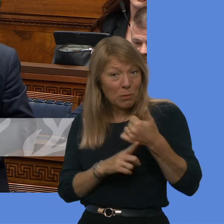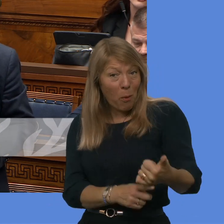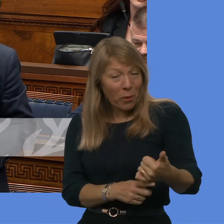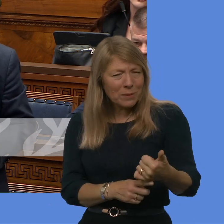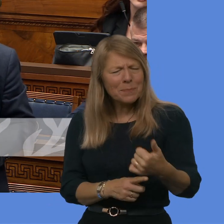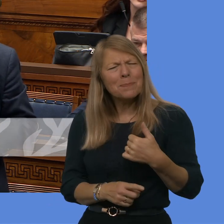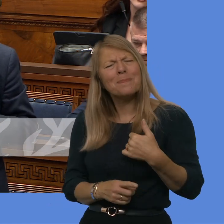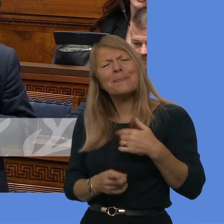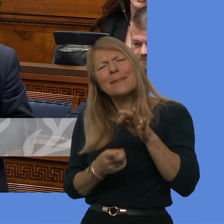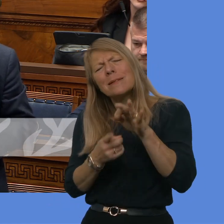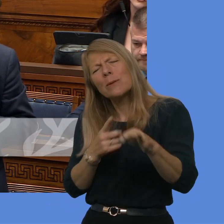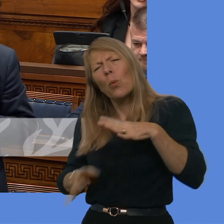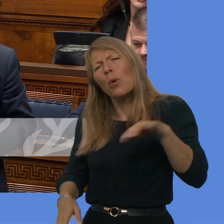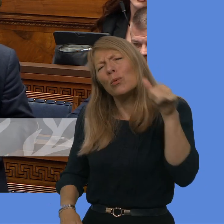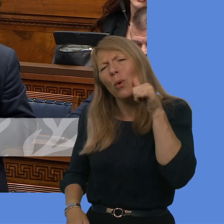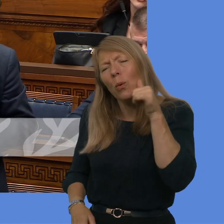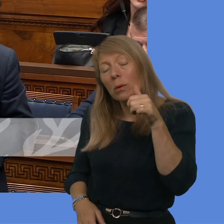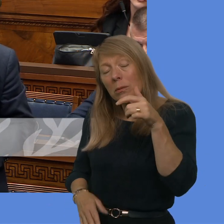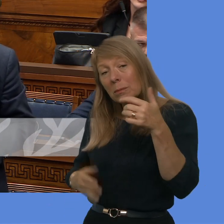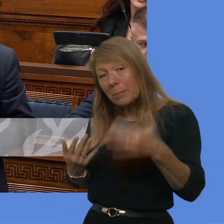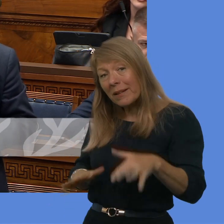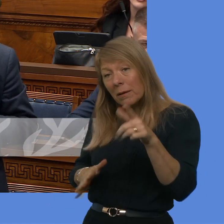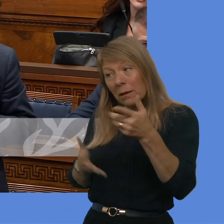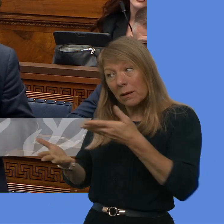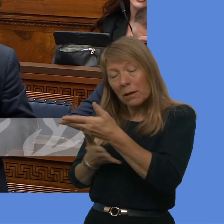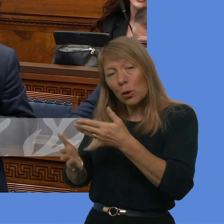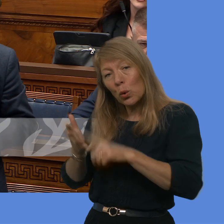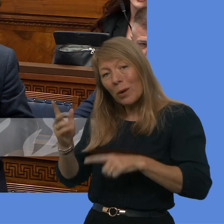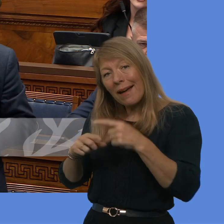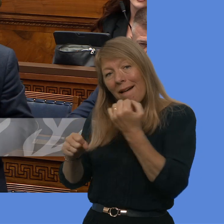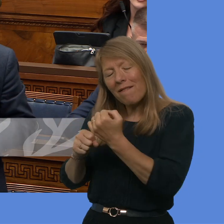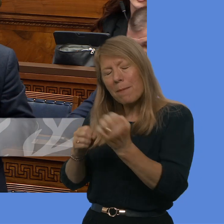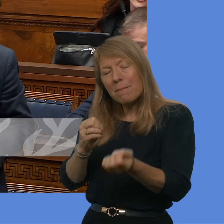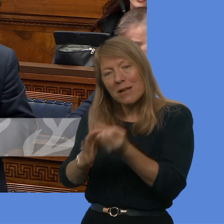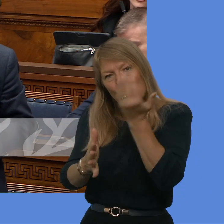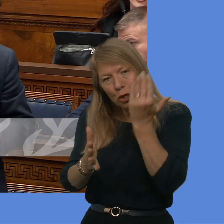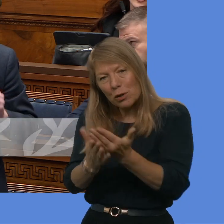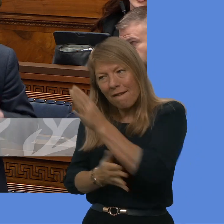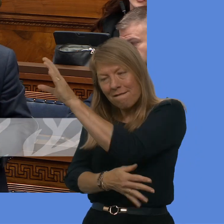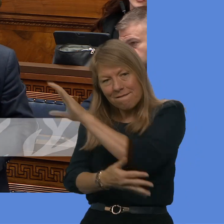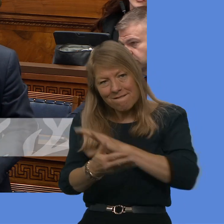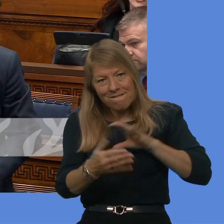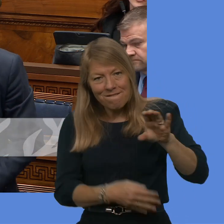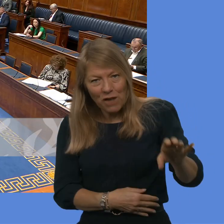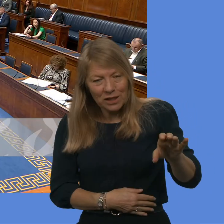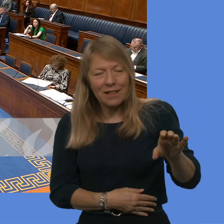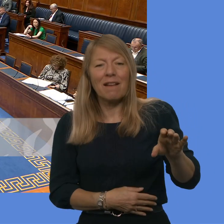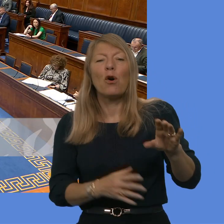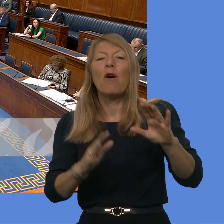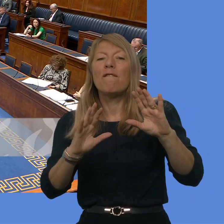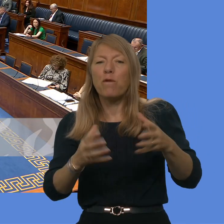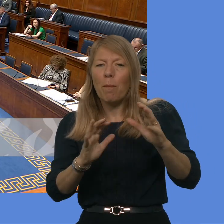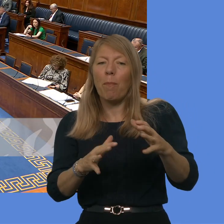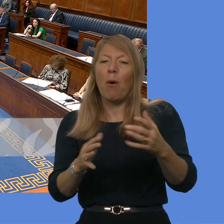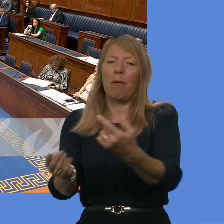UK Government to ensure that the funding required is delivered to make that tournament happen here in Belfast? Mr.